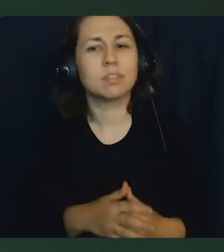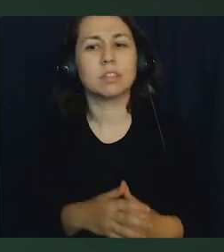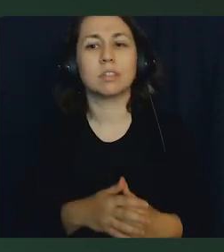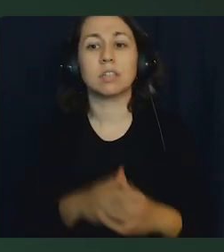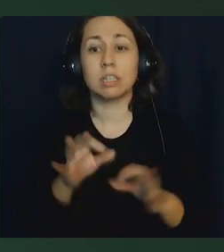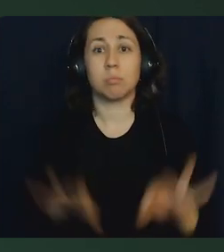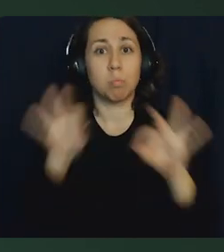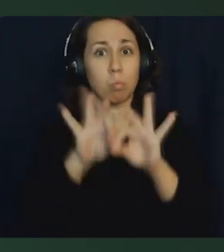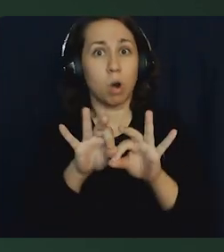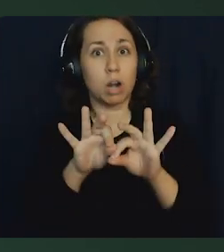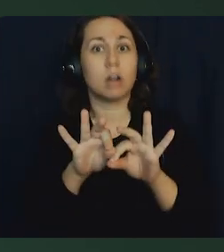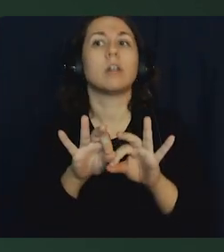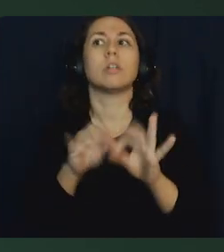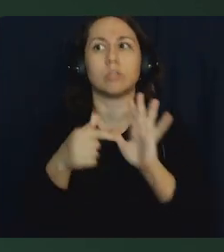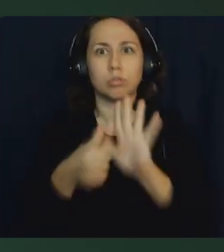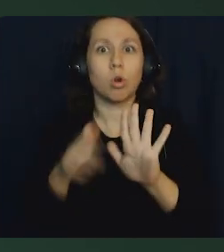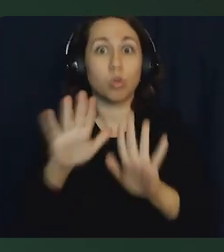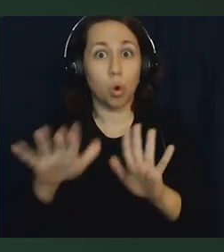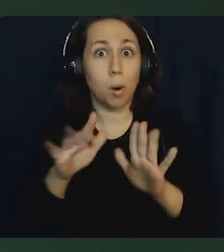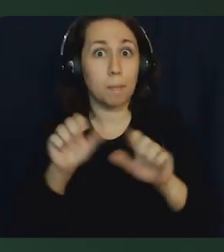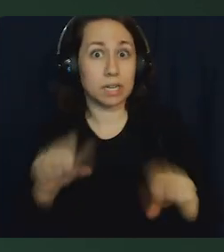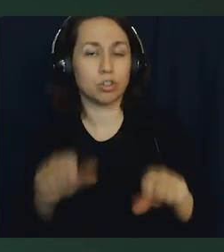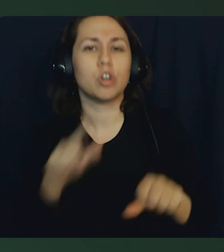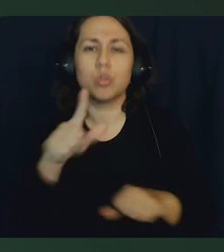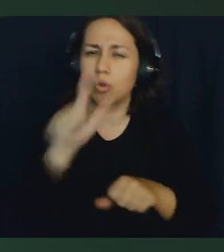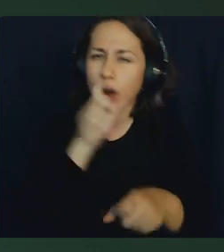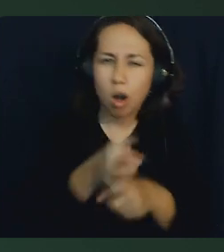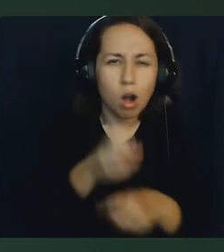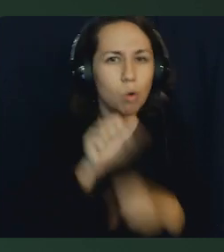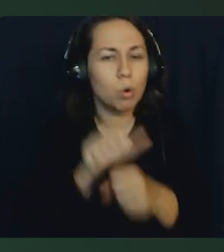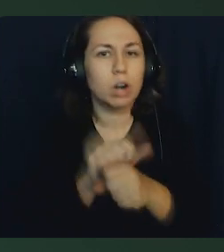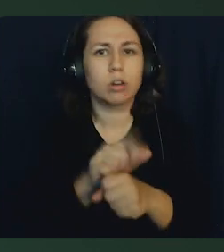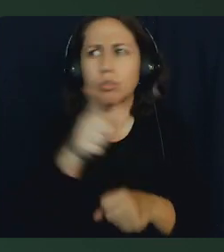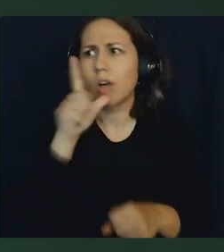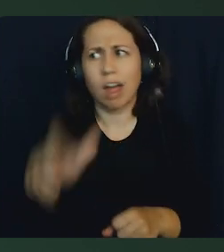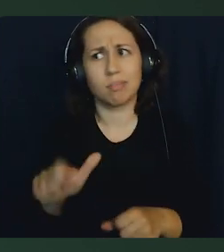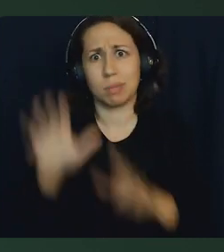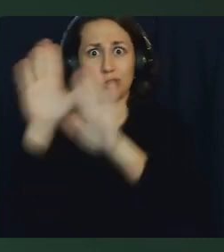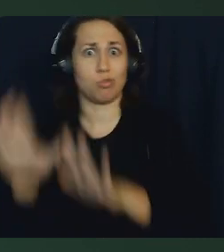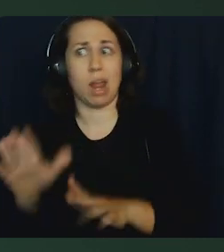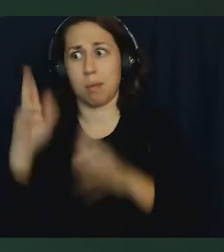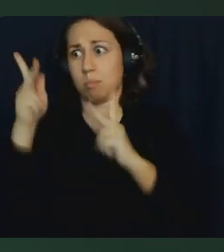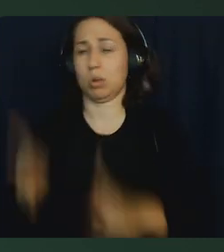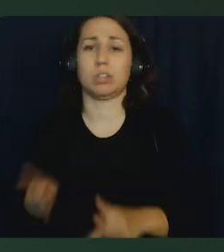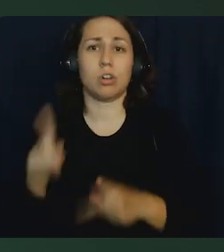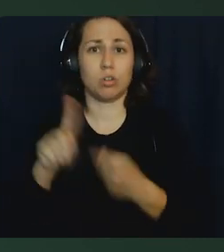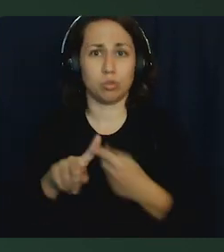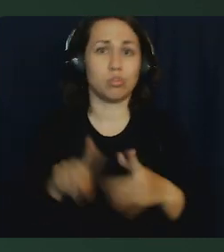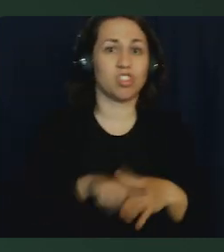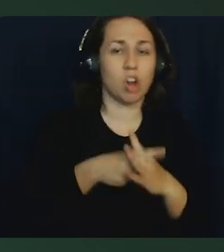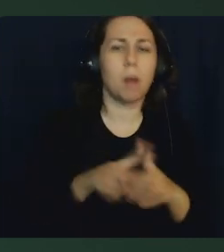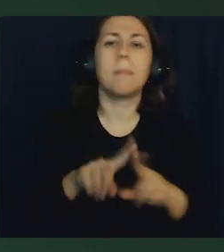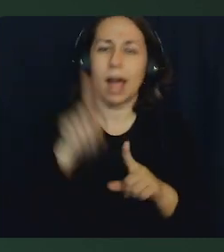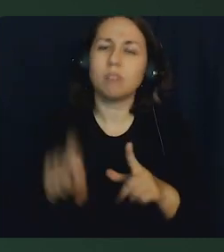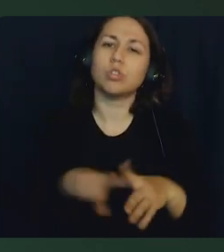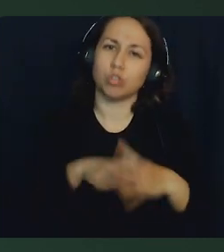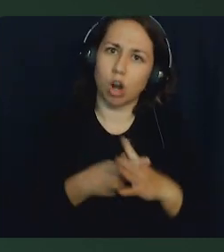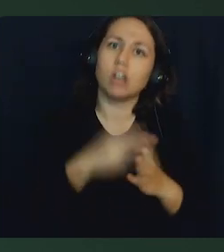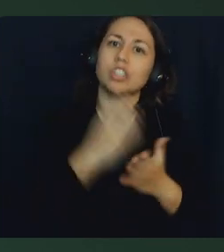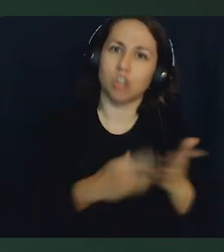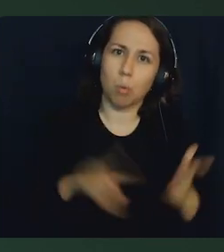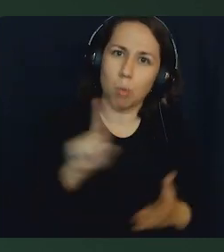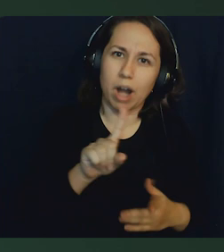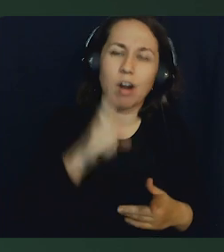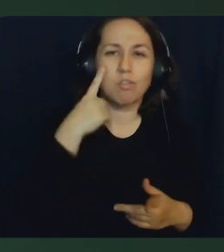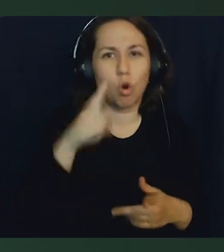for, and the key to unlocking your potential is to do your hard work and continuous effort. You don't have to be someone great in order to start, but you do